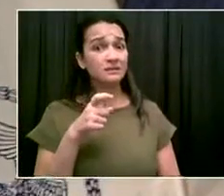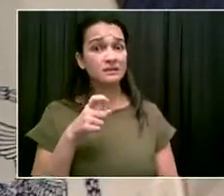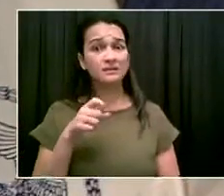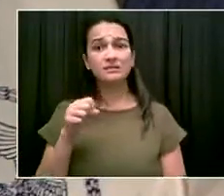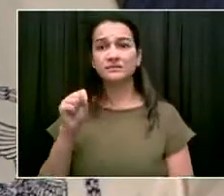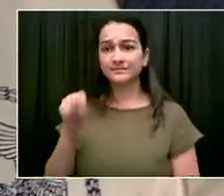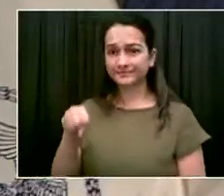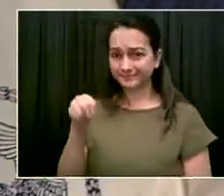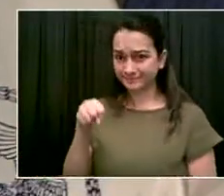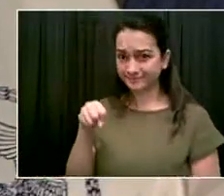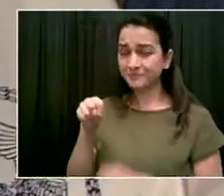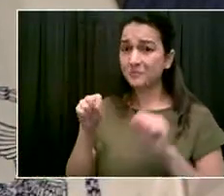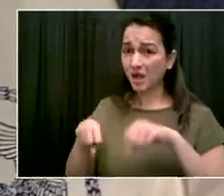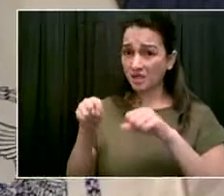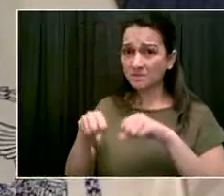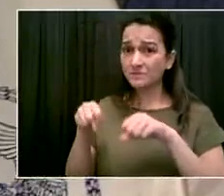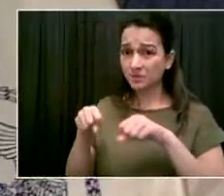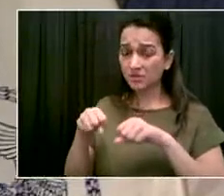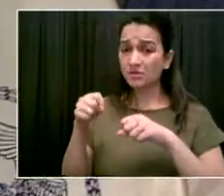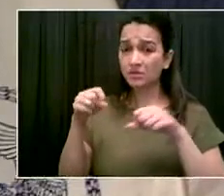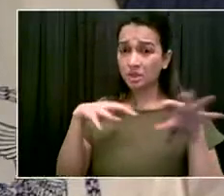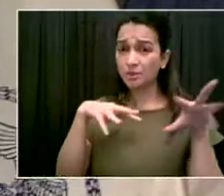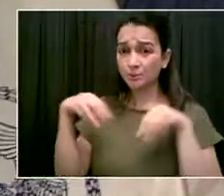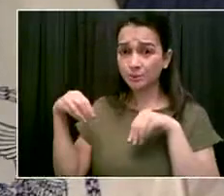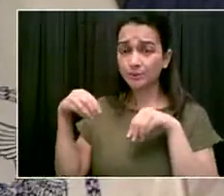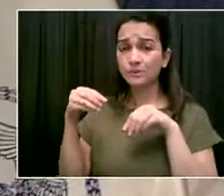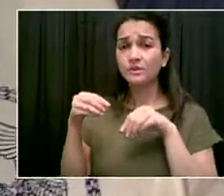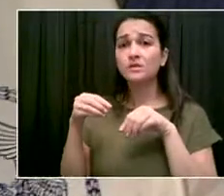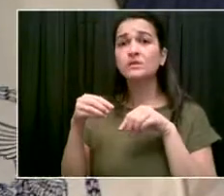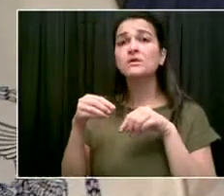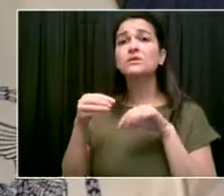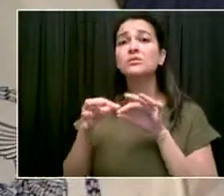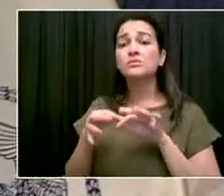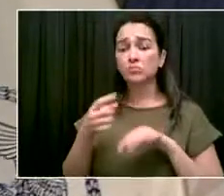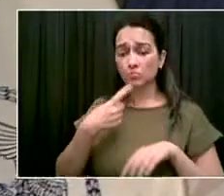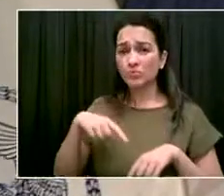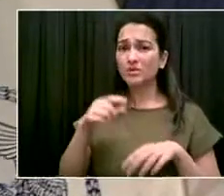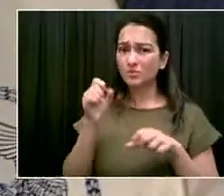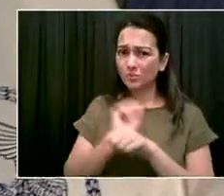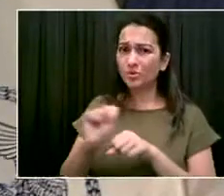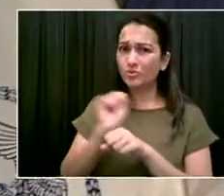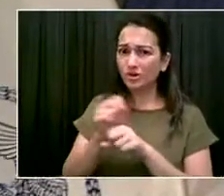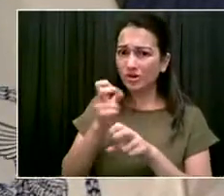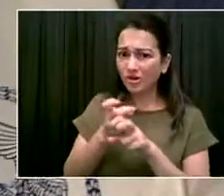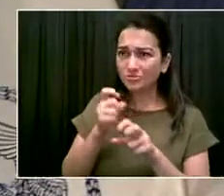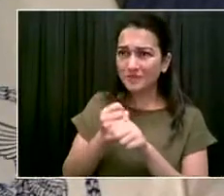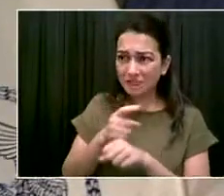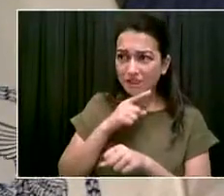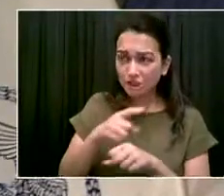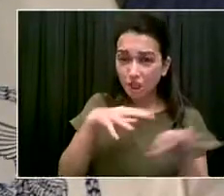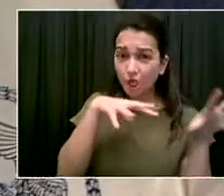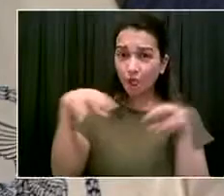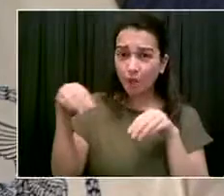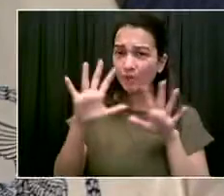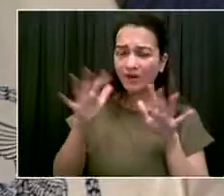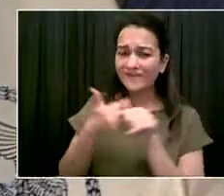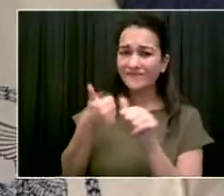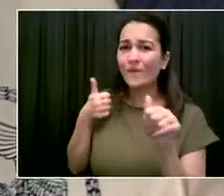work really hard to keep that to a minimum and work with the energy companies to make sure